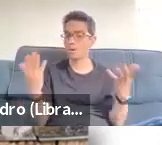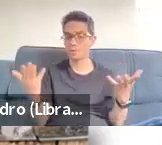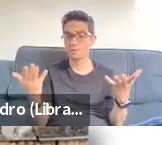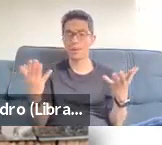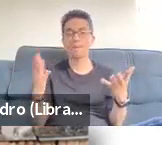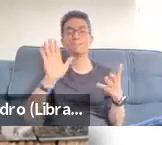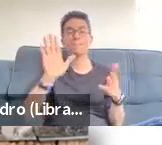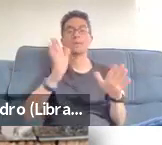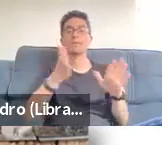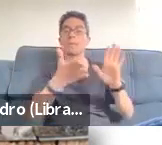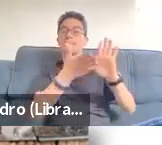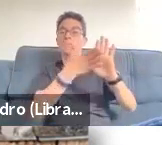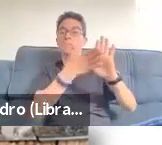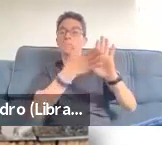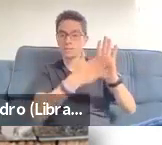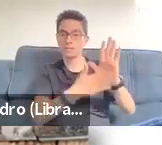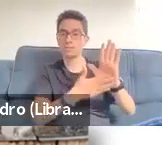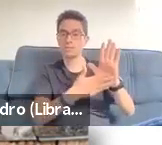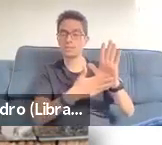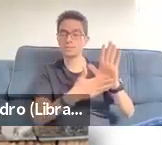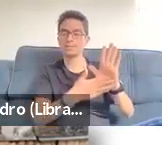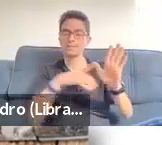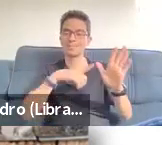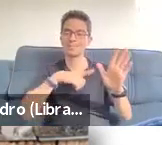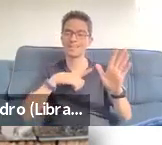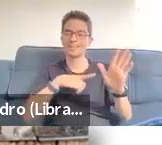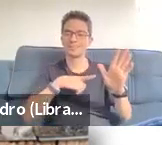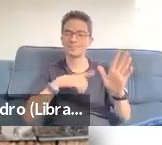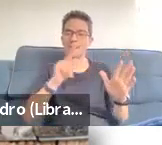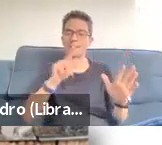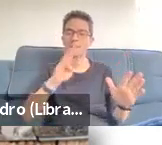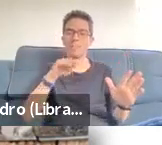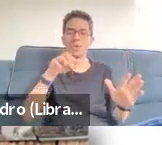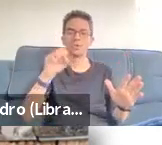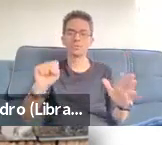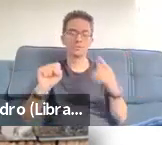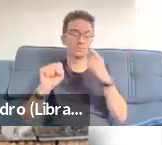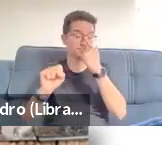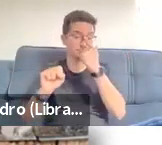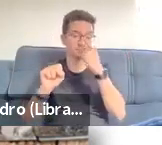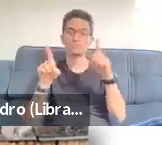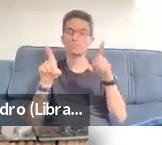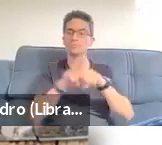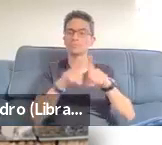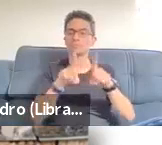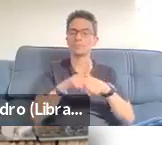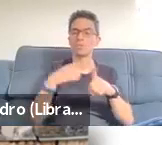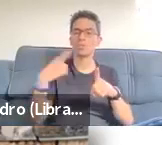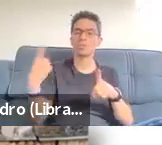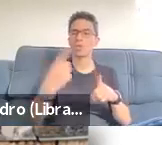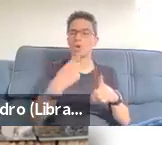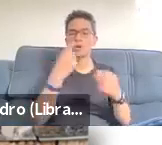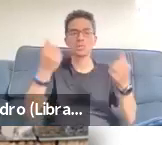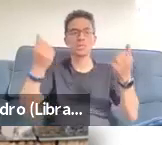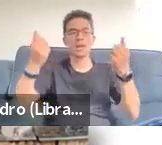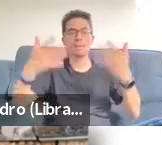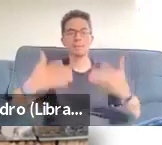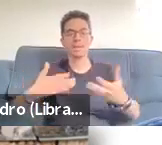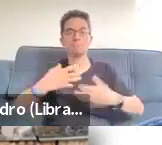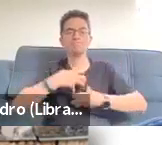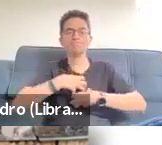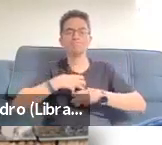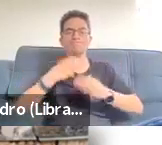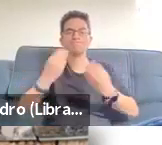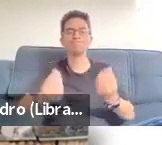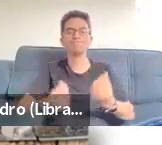what we call things for how we get funding for devices and get people services. But in terms of theoretically, I'm